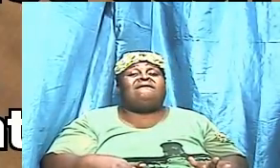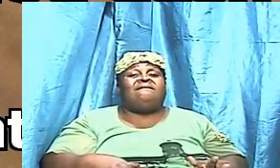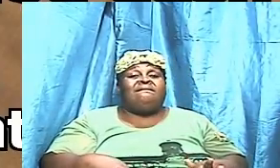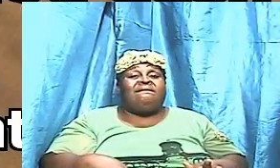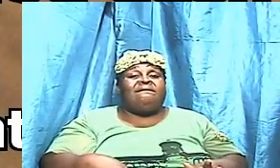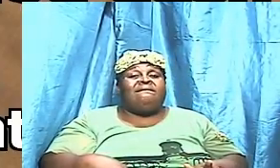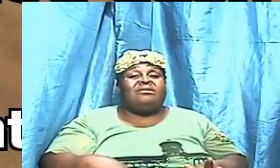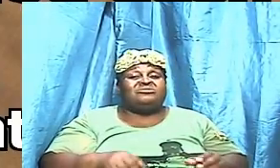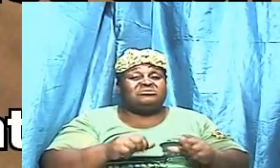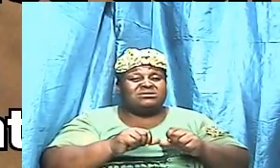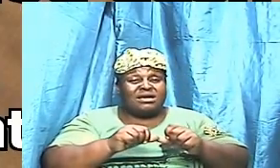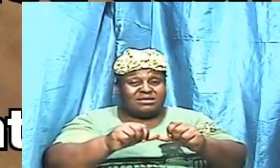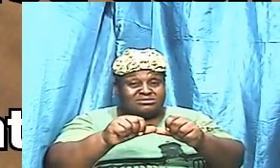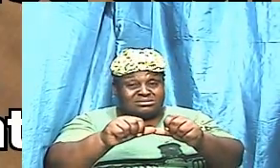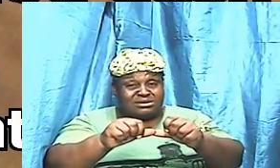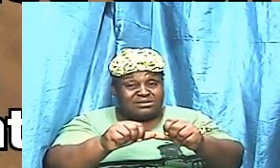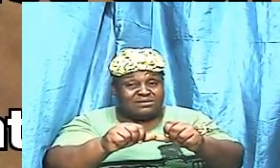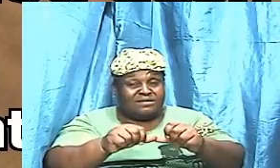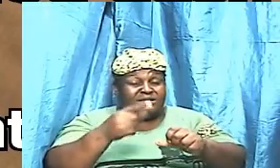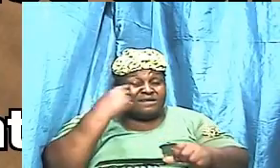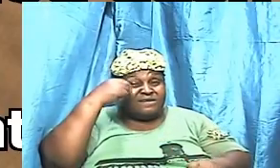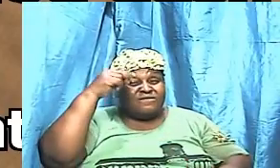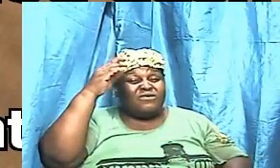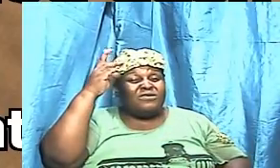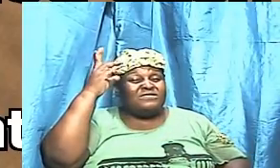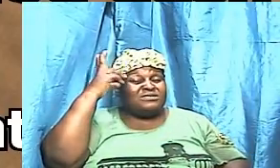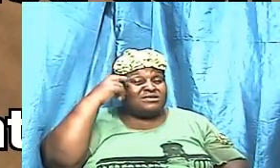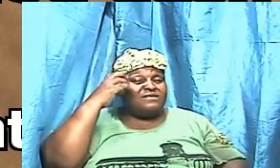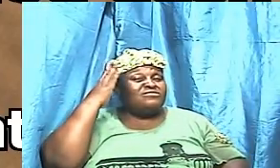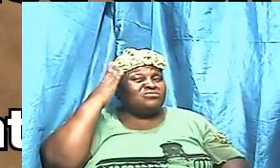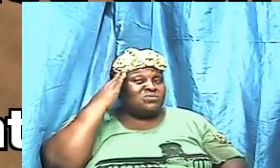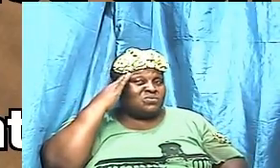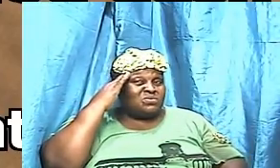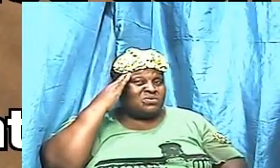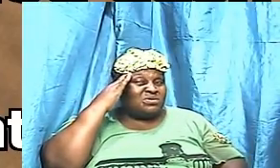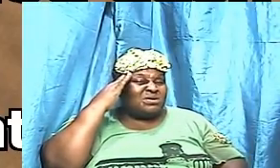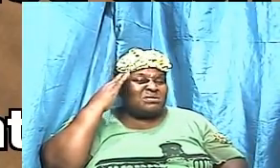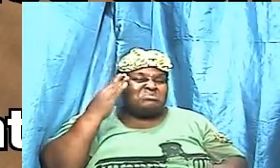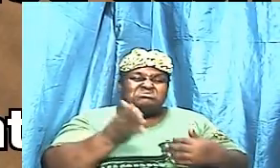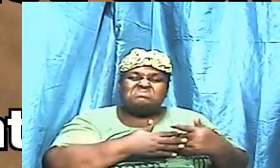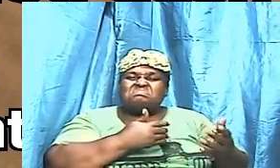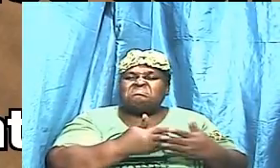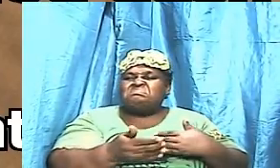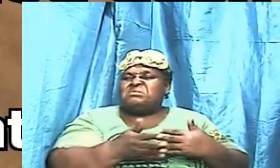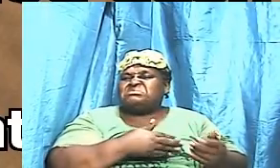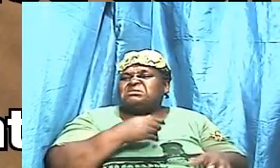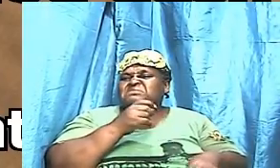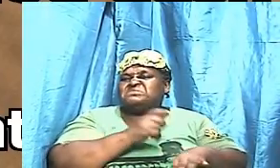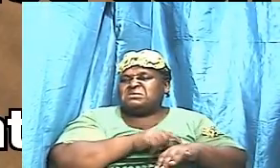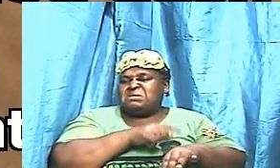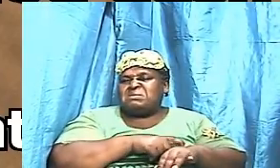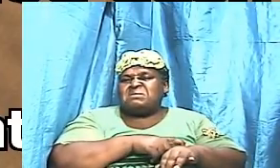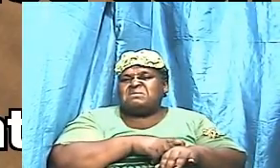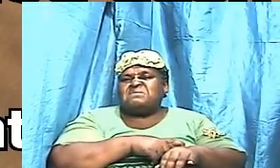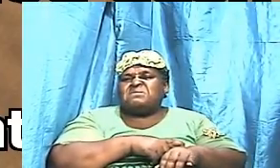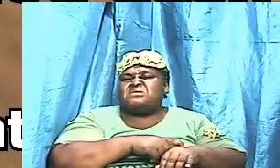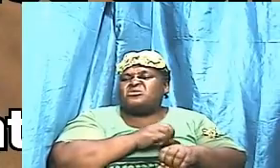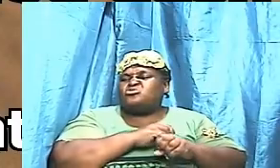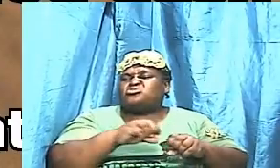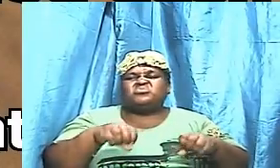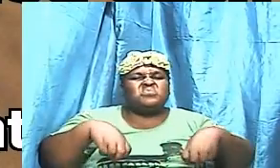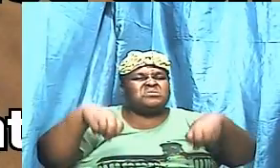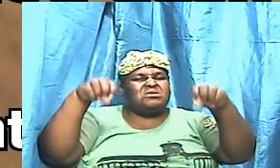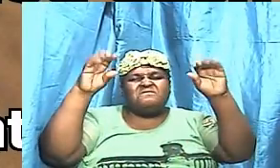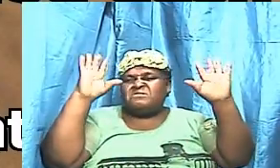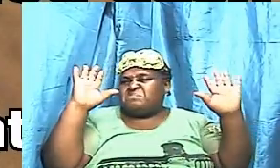that you are going to hang yourself be certain and he knows the